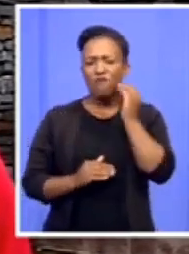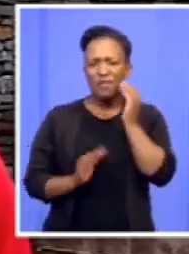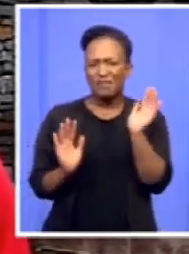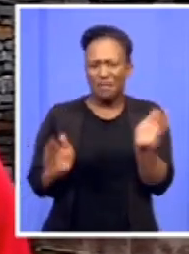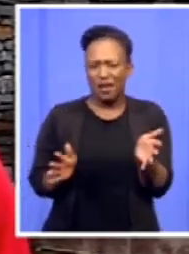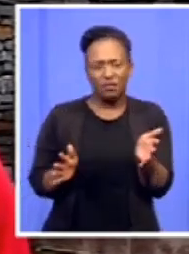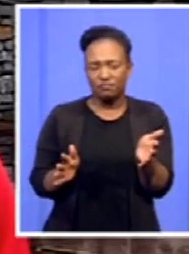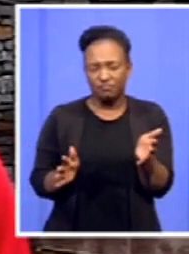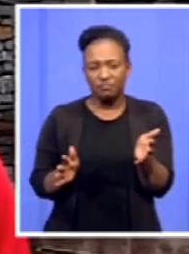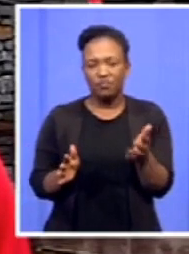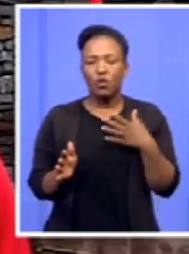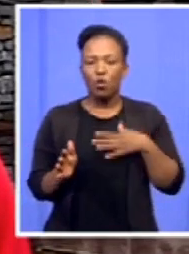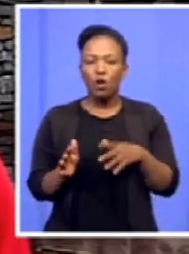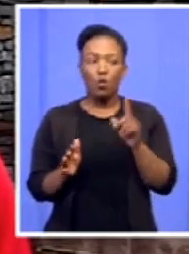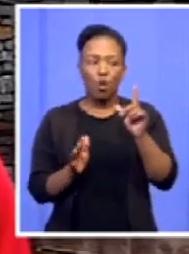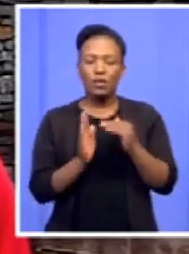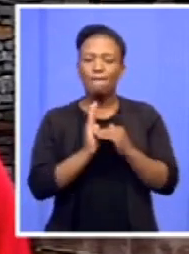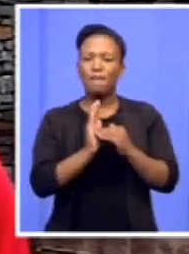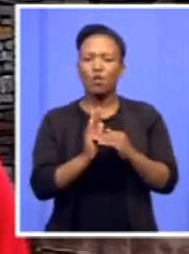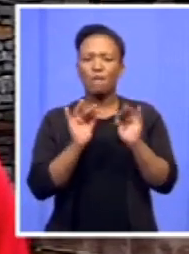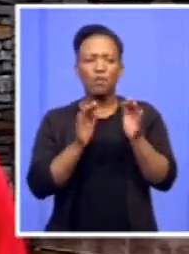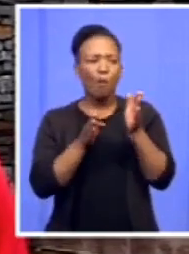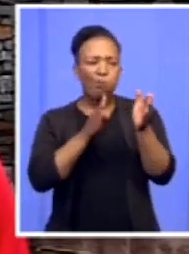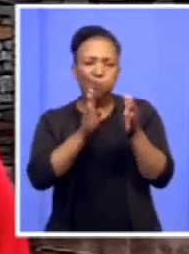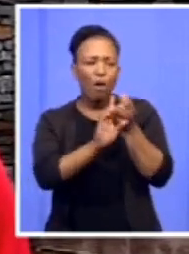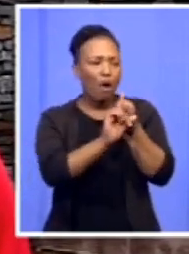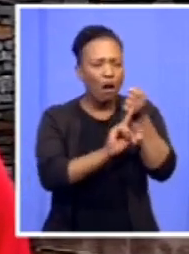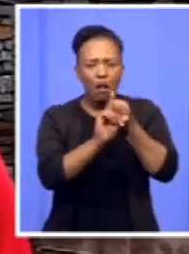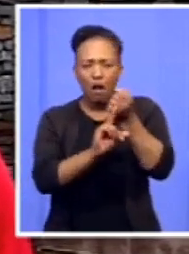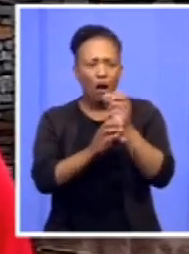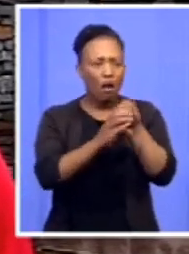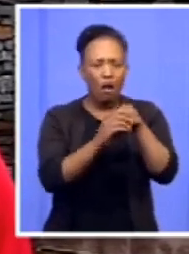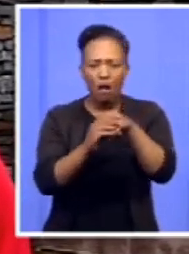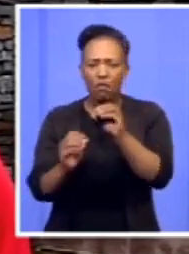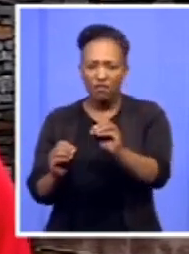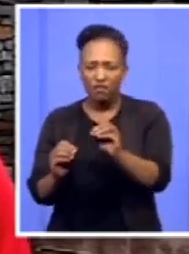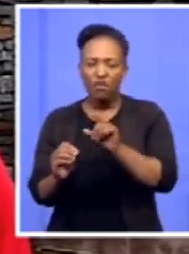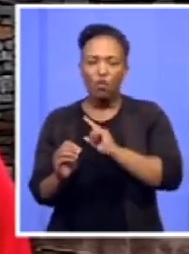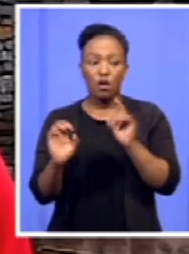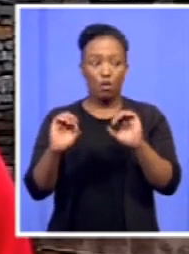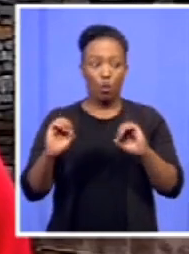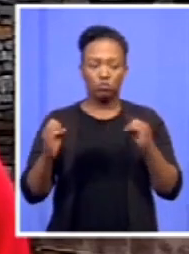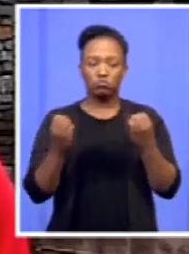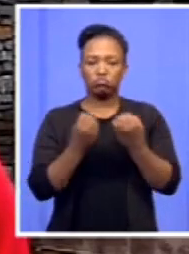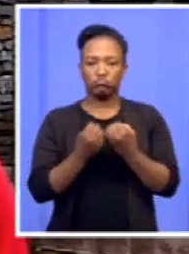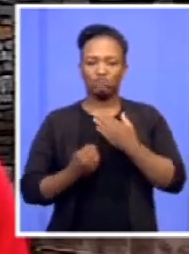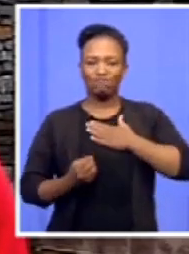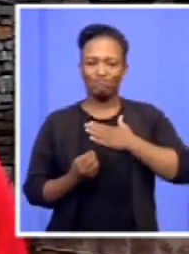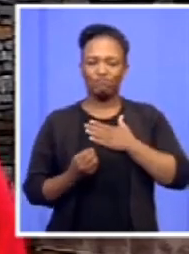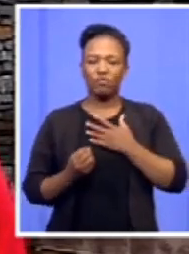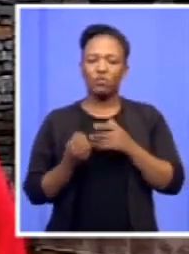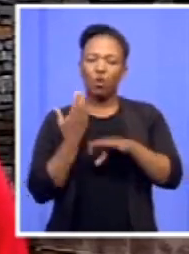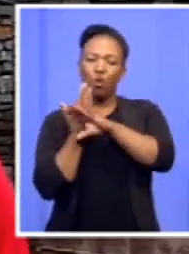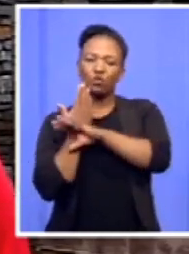on the ground because we know that the strength of this organization as outlined in our constitution is that the basic unit of the EFF,